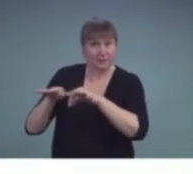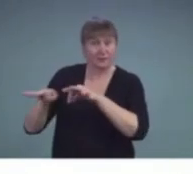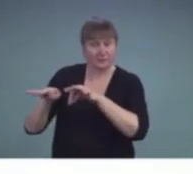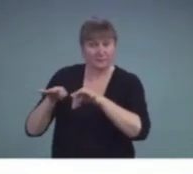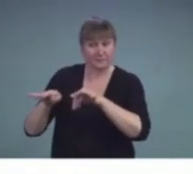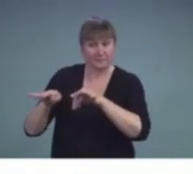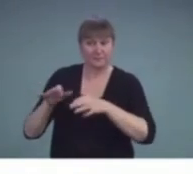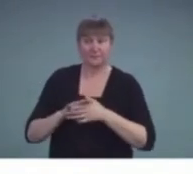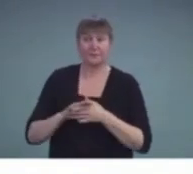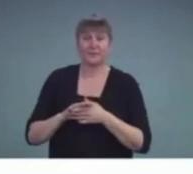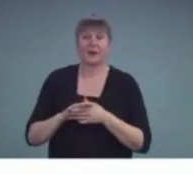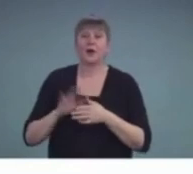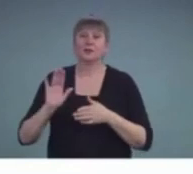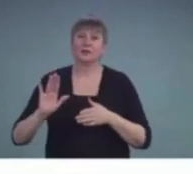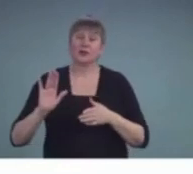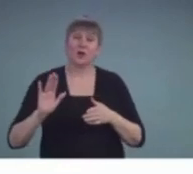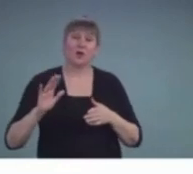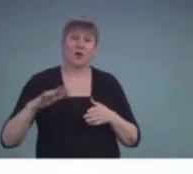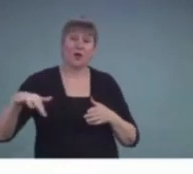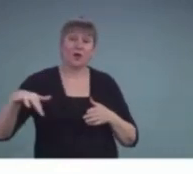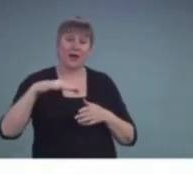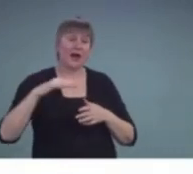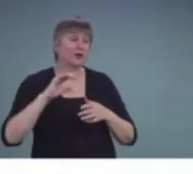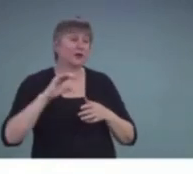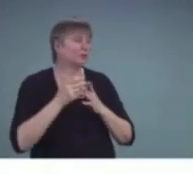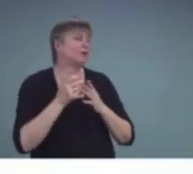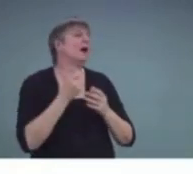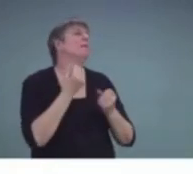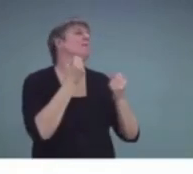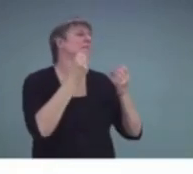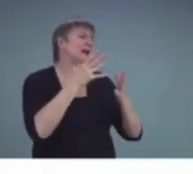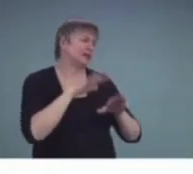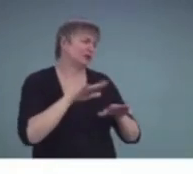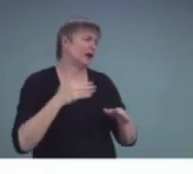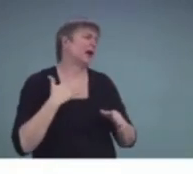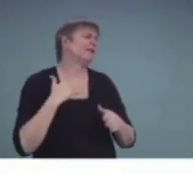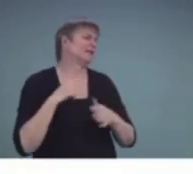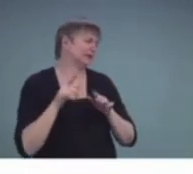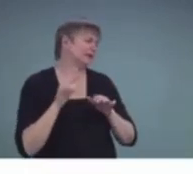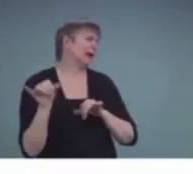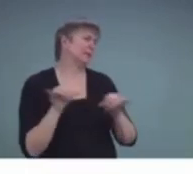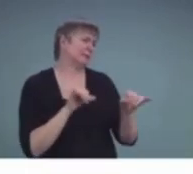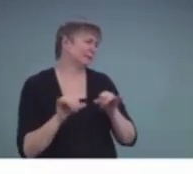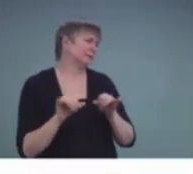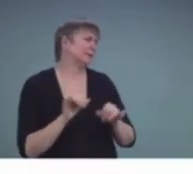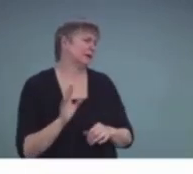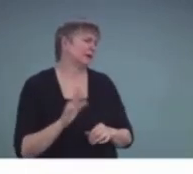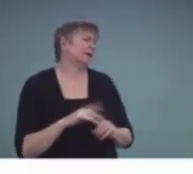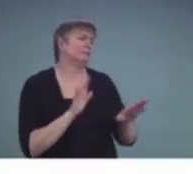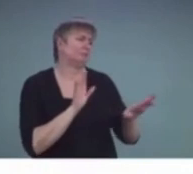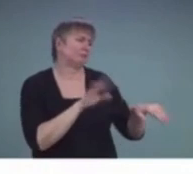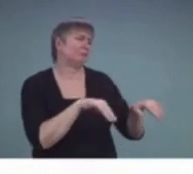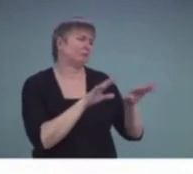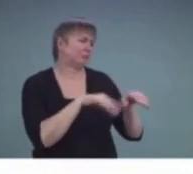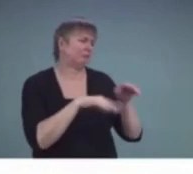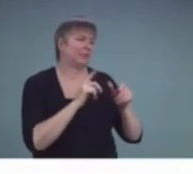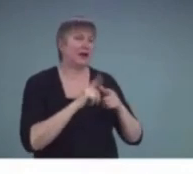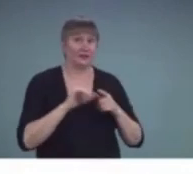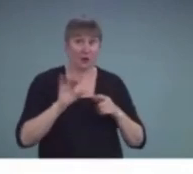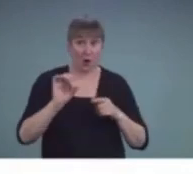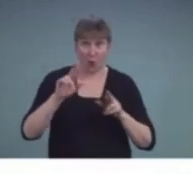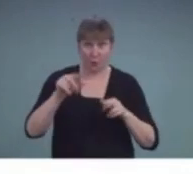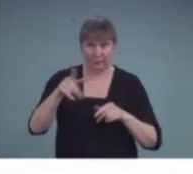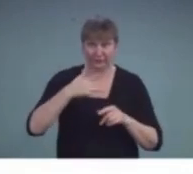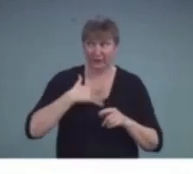SLP responded to her saying that, well, lots of kids that age are like Kevin. So, I hope little red flags are going up in your